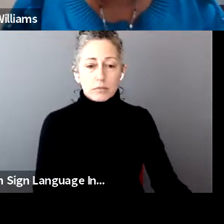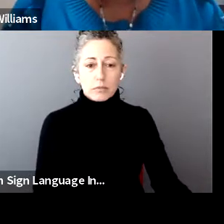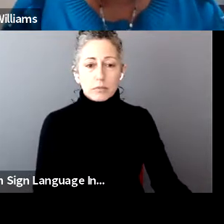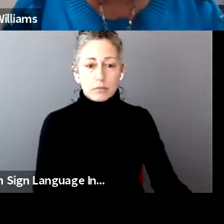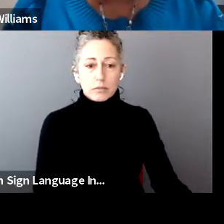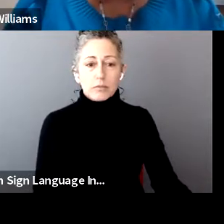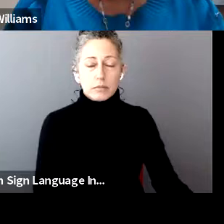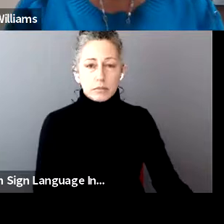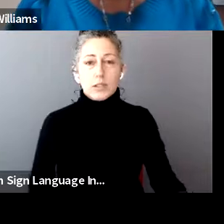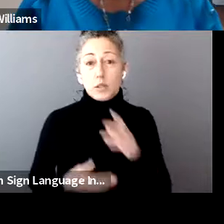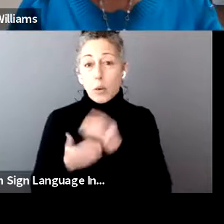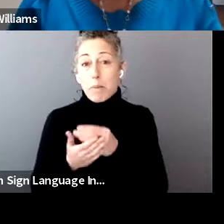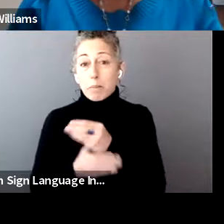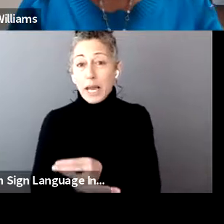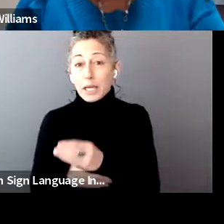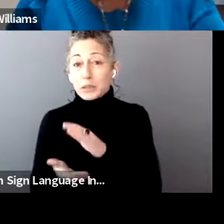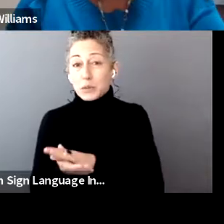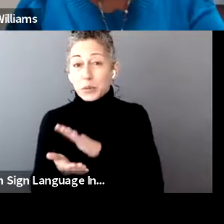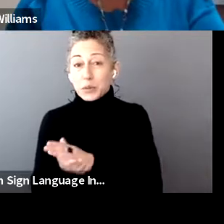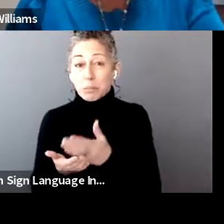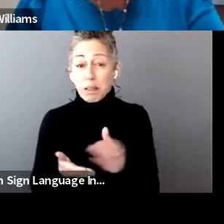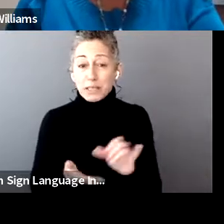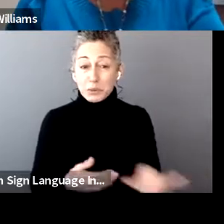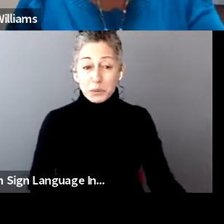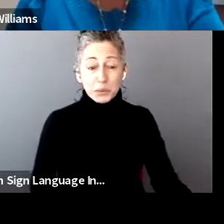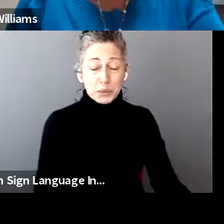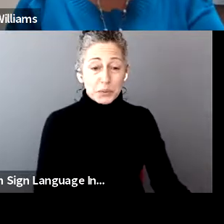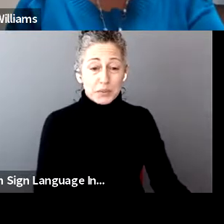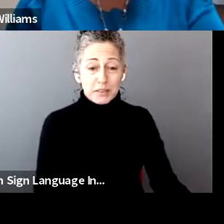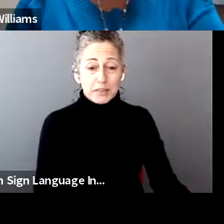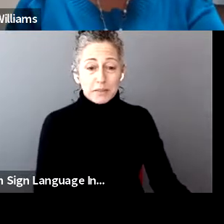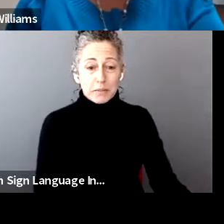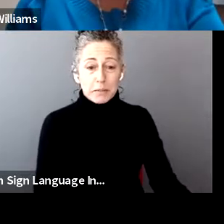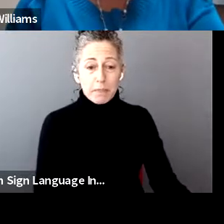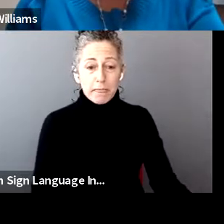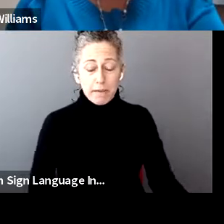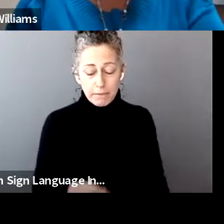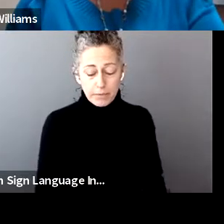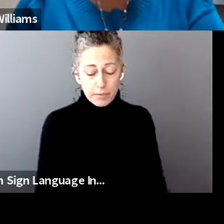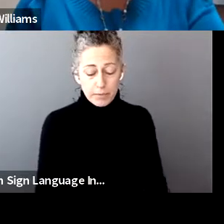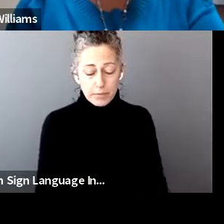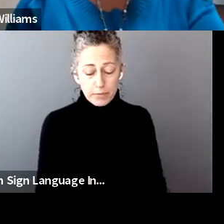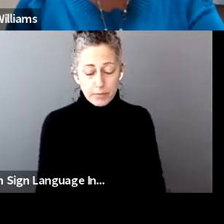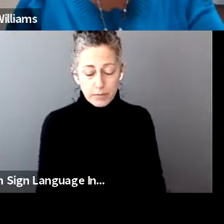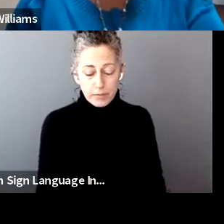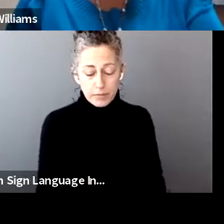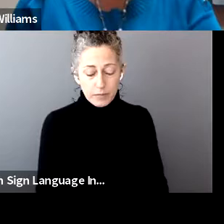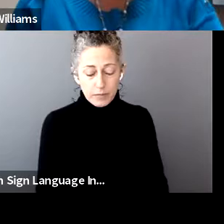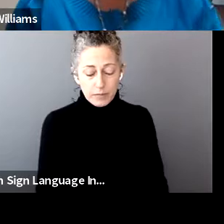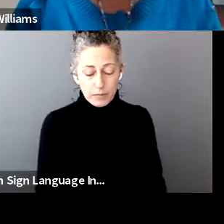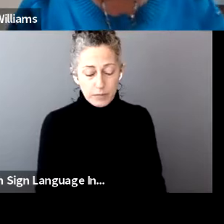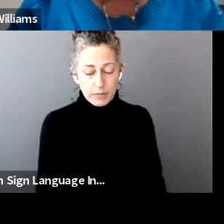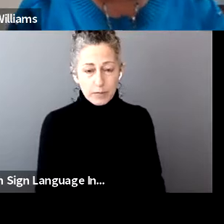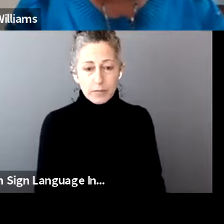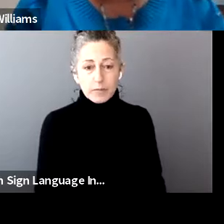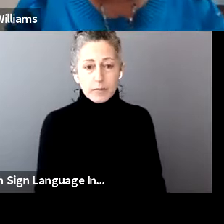school supplies as well. Exactly. Exactly. Now, Ms. Oliver, actually, I wanted to ask